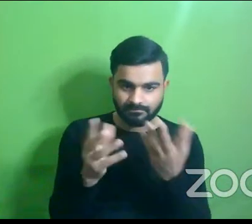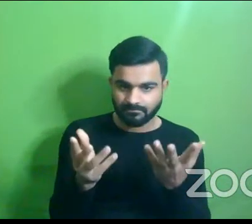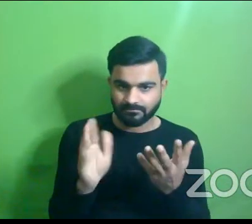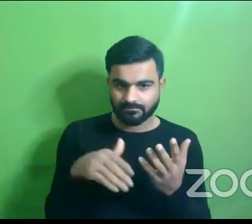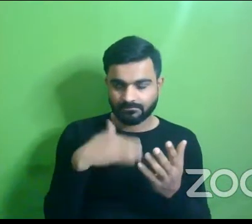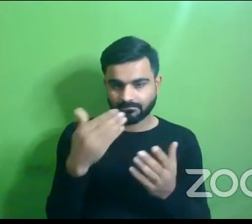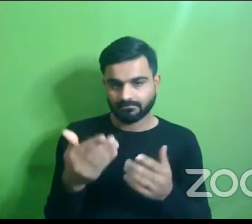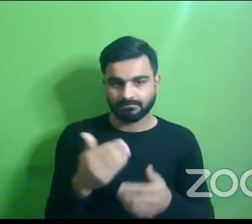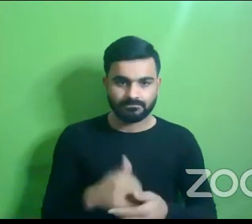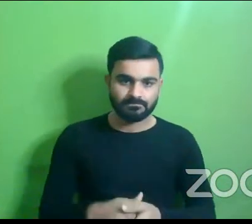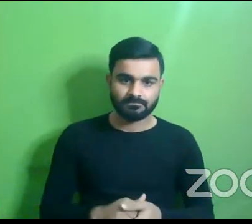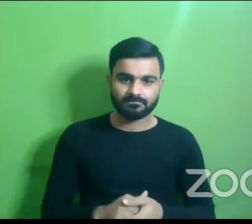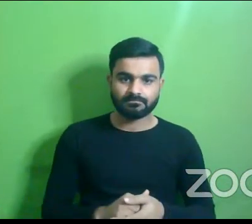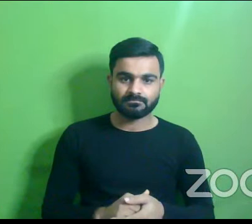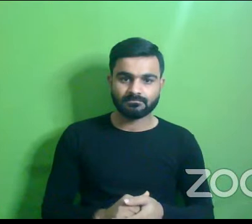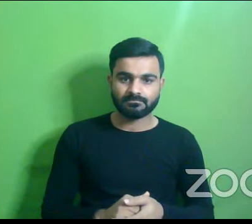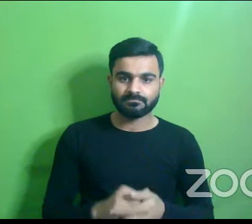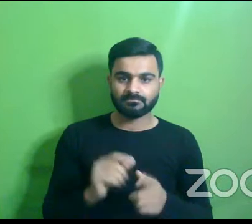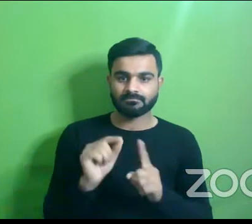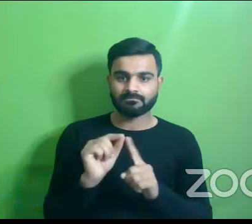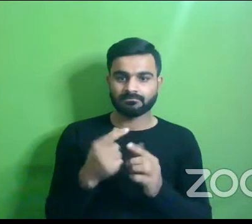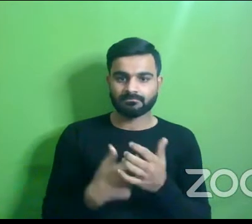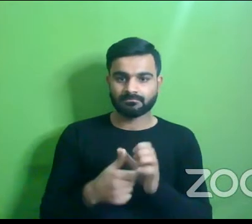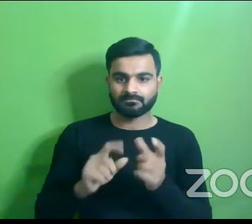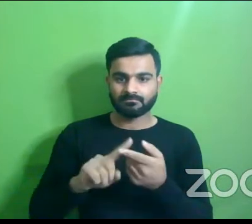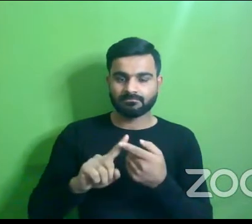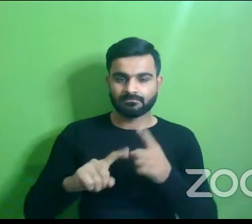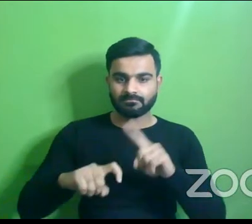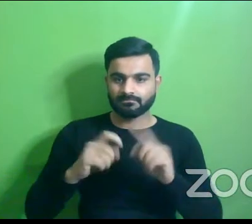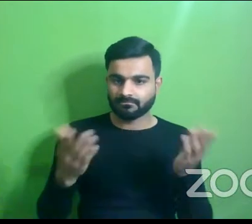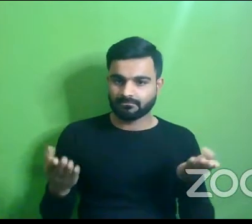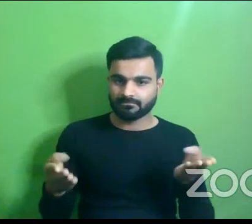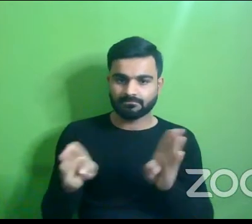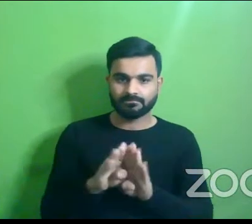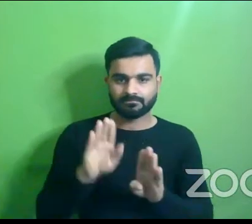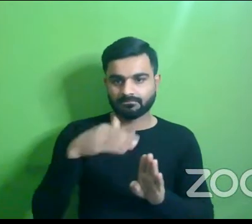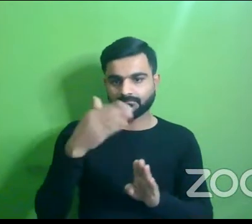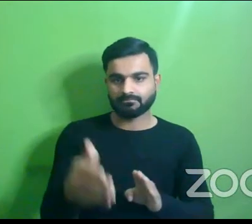we'll uh hand it over to prateek for some closing remarks from him